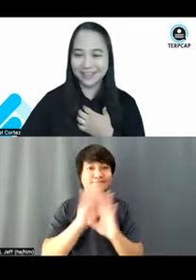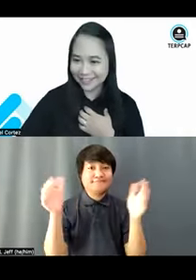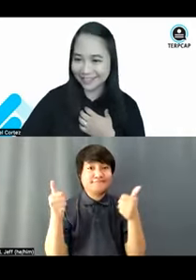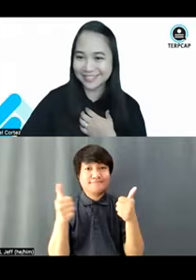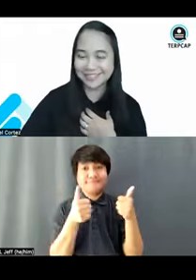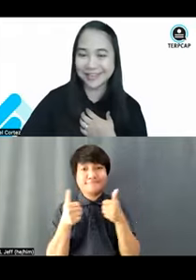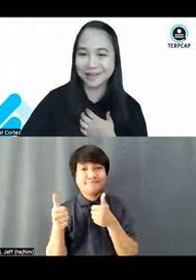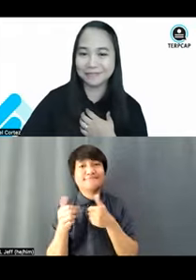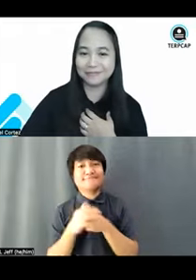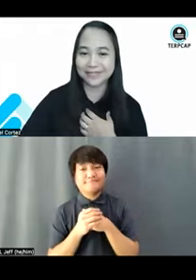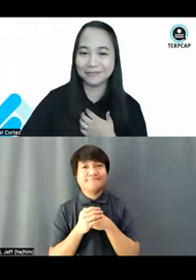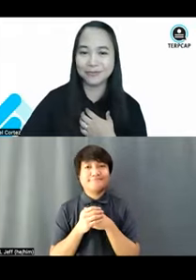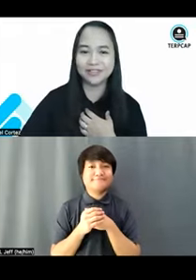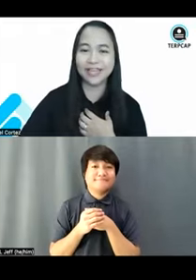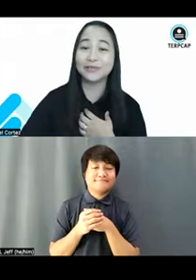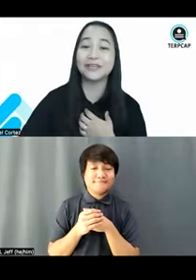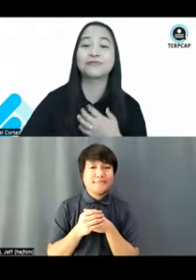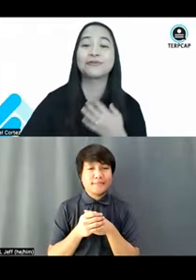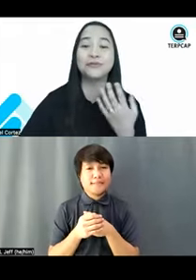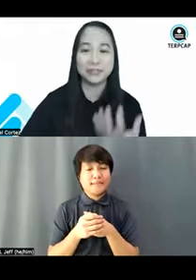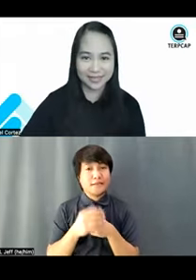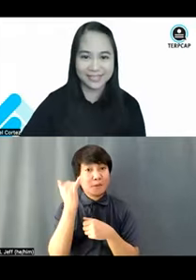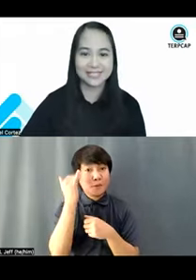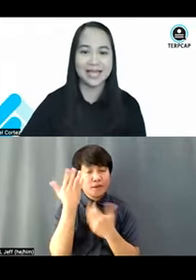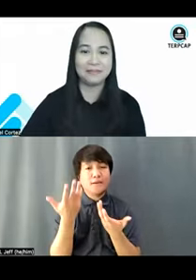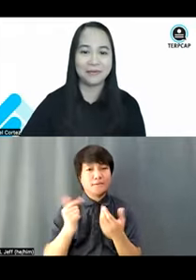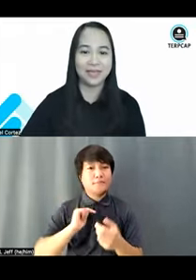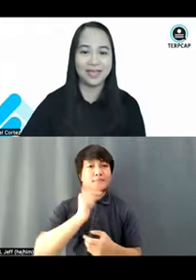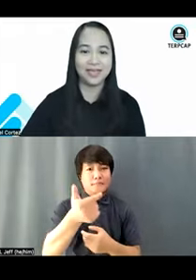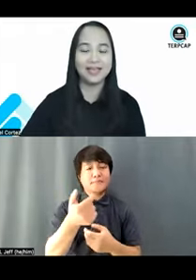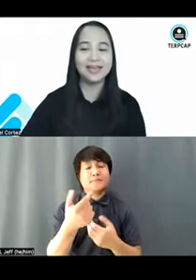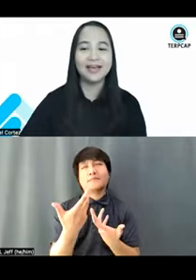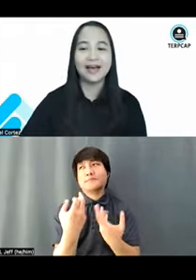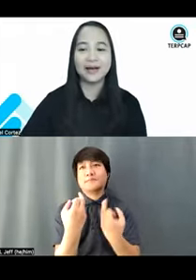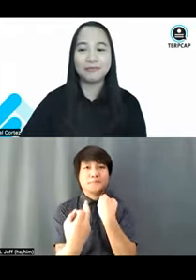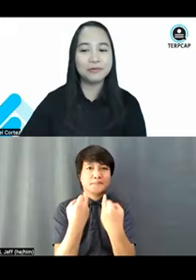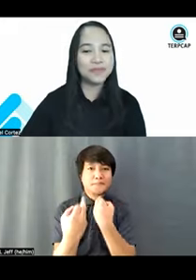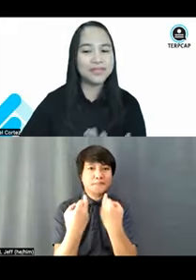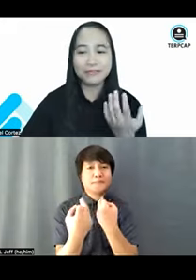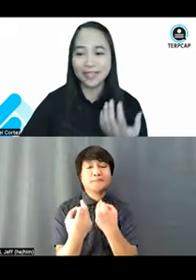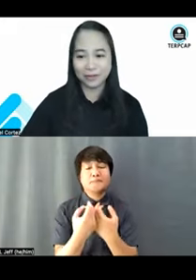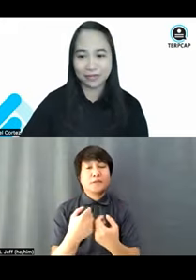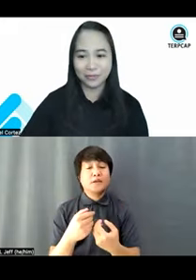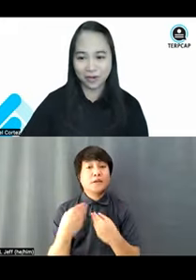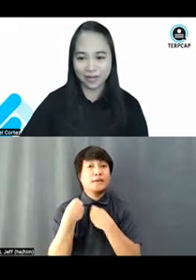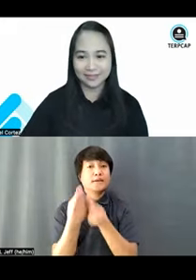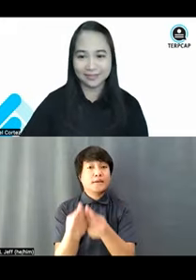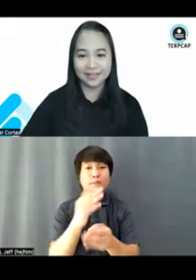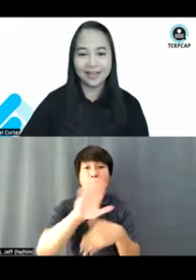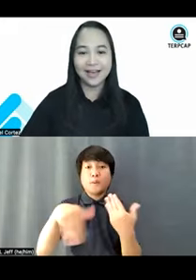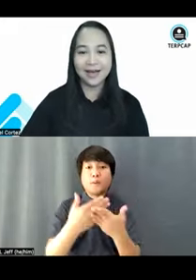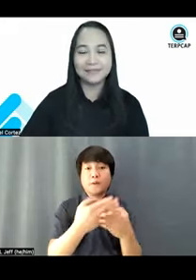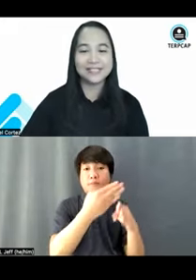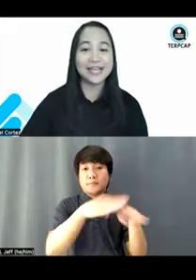Because we would like to hear from you naman this time, okay? We will be giving everyone